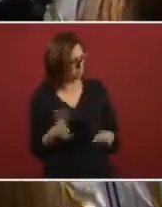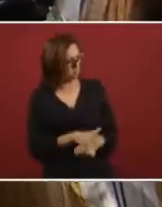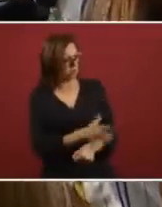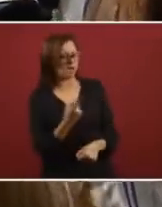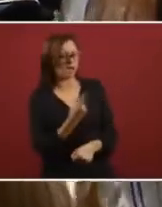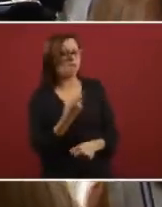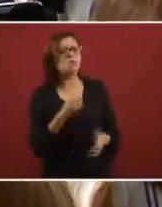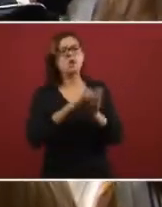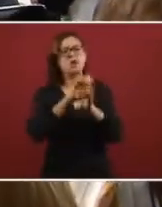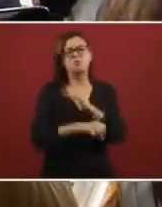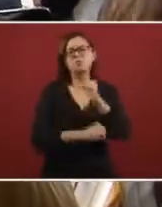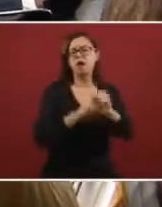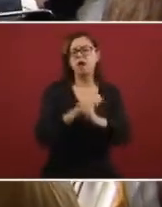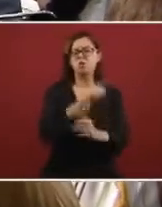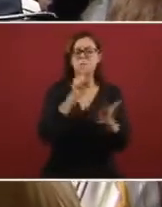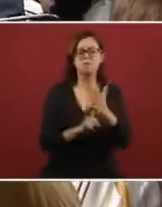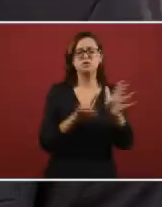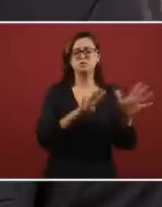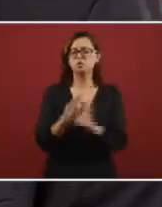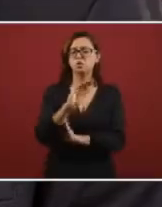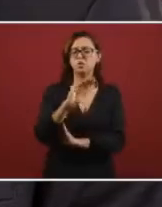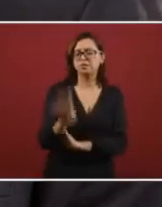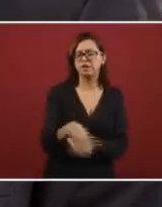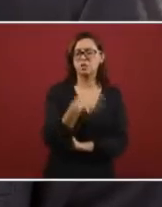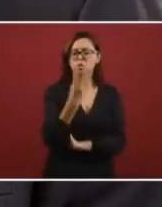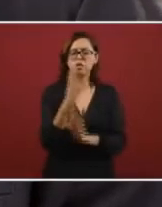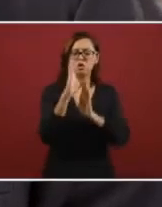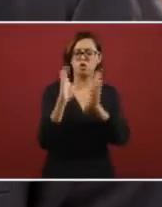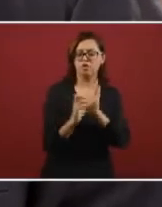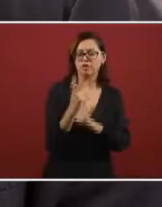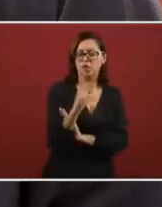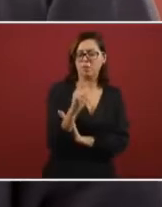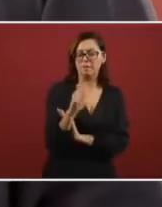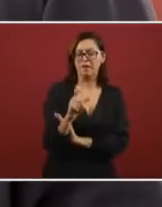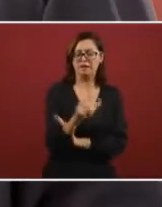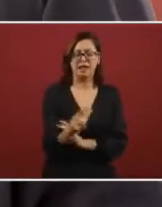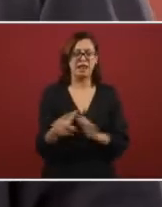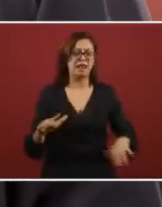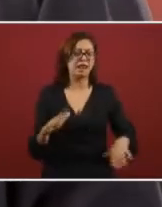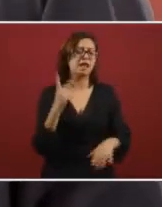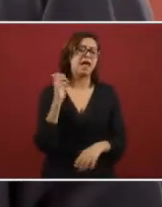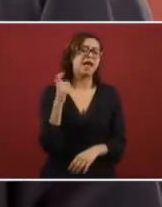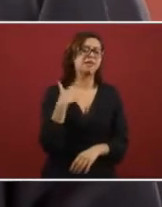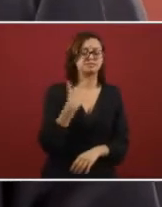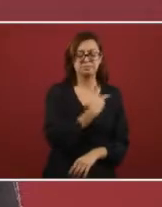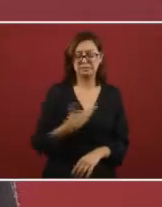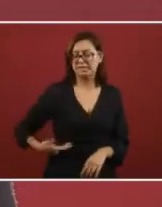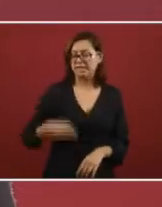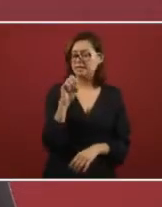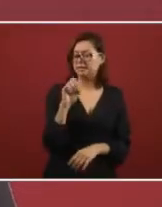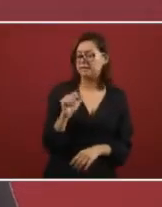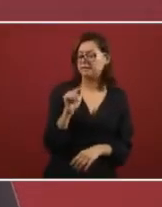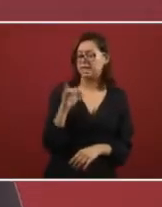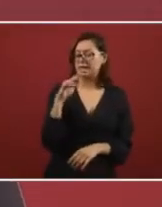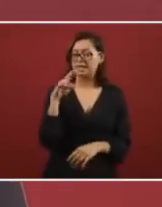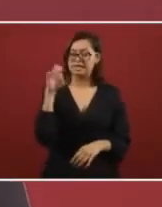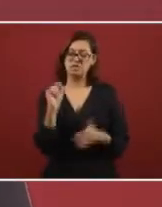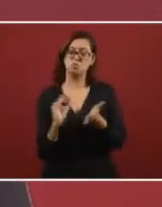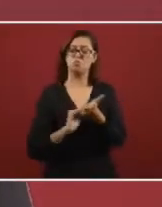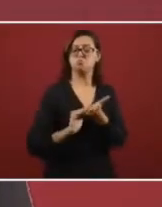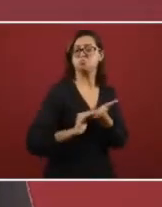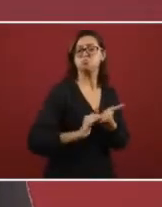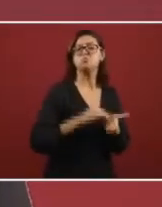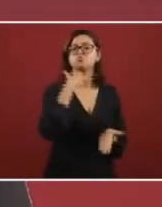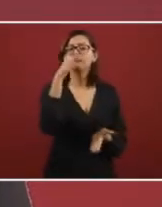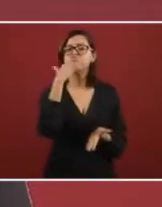in 1994, changed the penal code so that corruption would no longer be